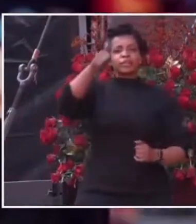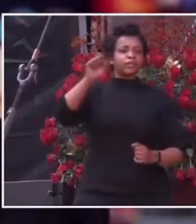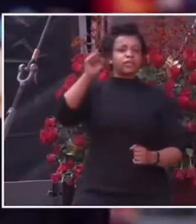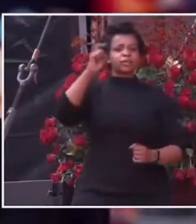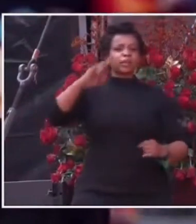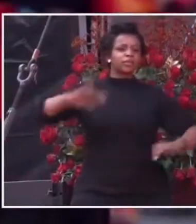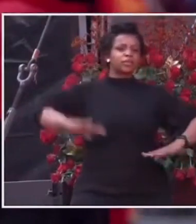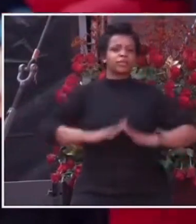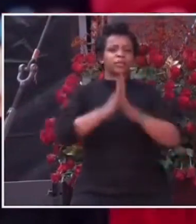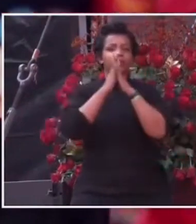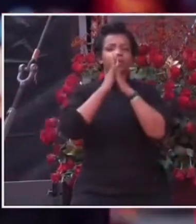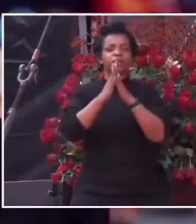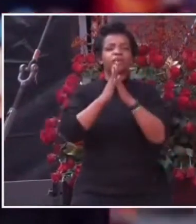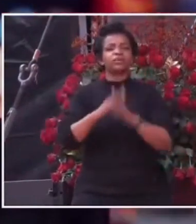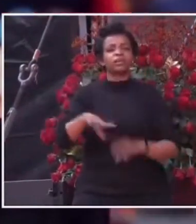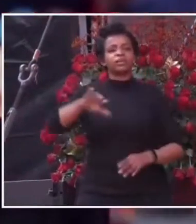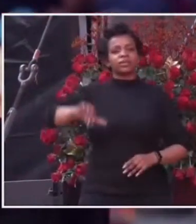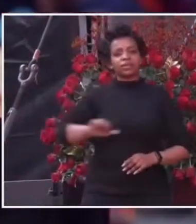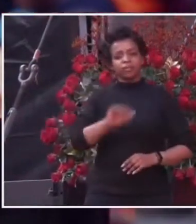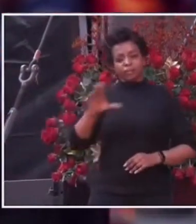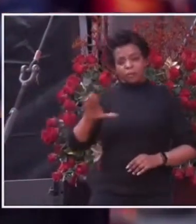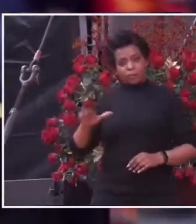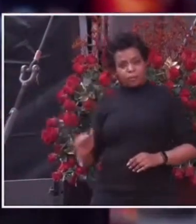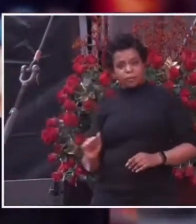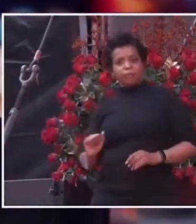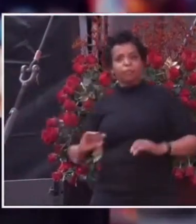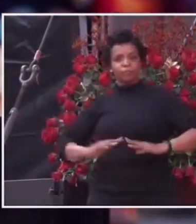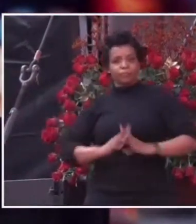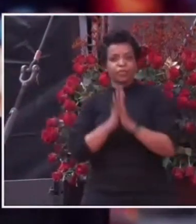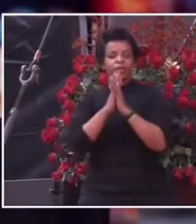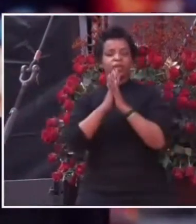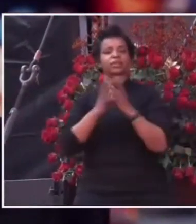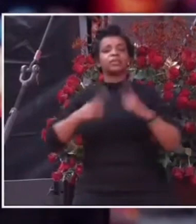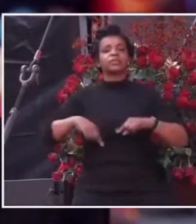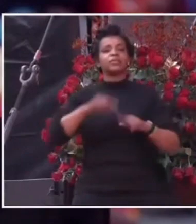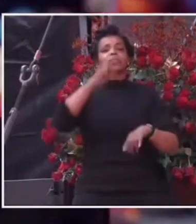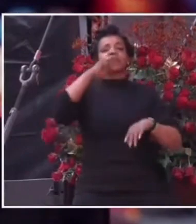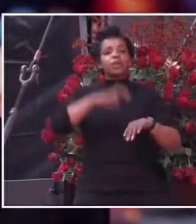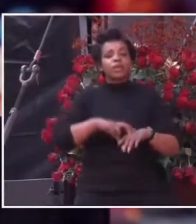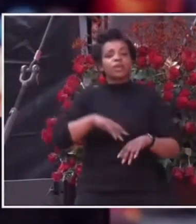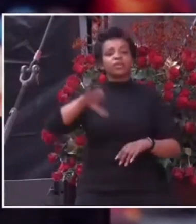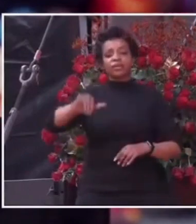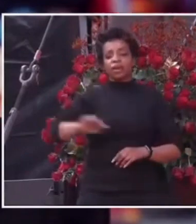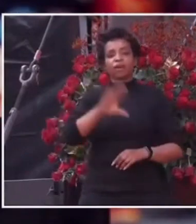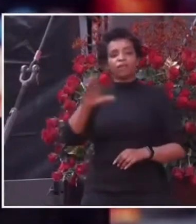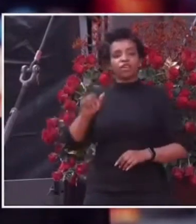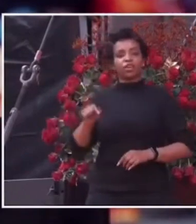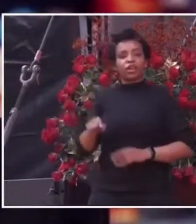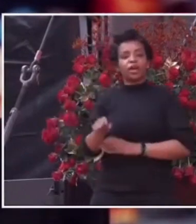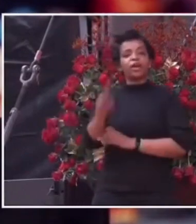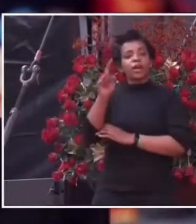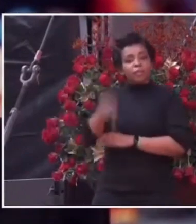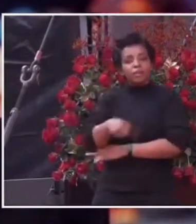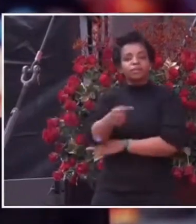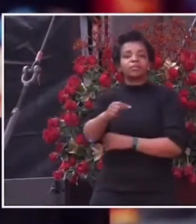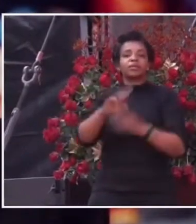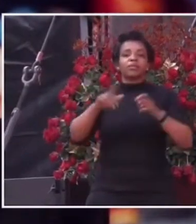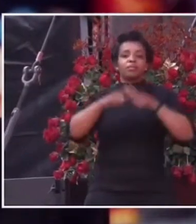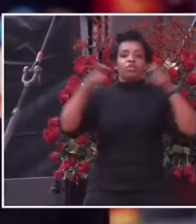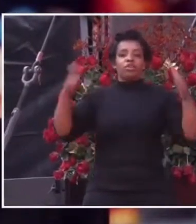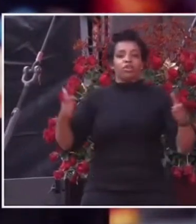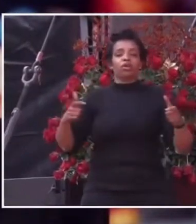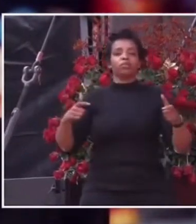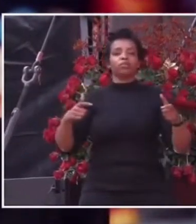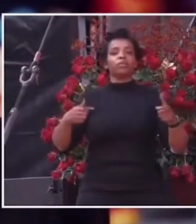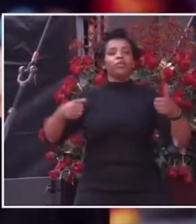the United Republic of Africa. We need Africa to be bigger in order